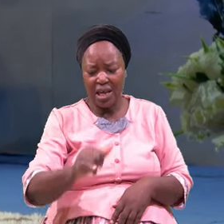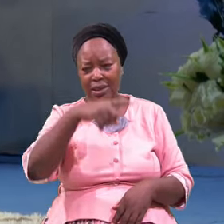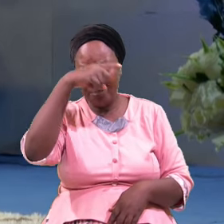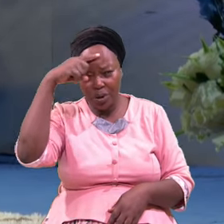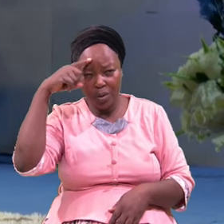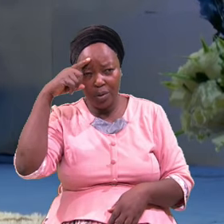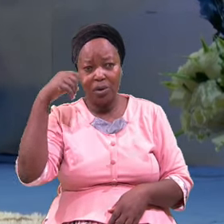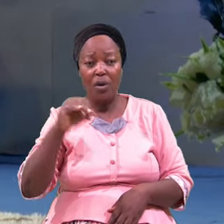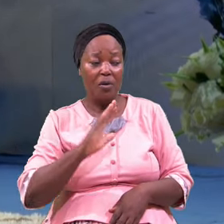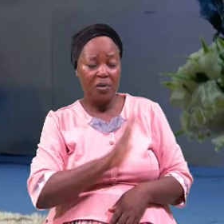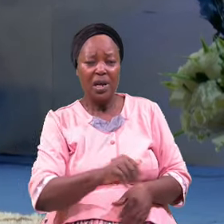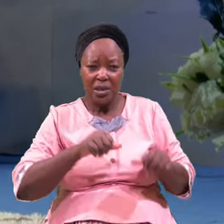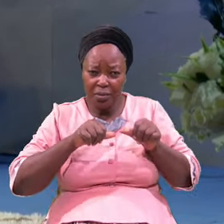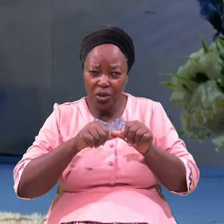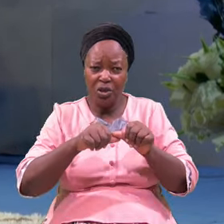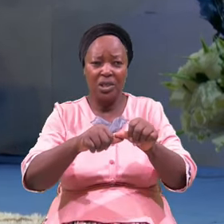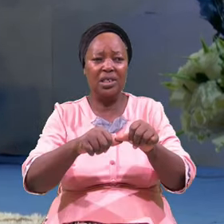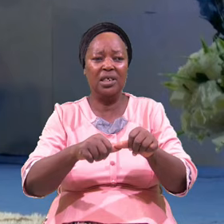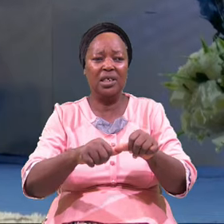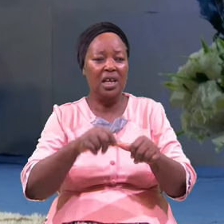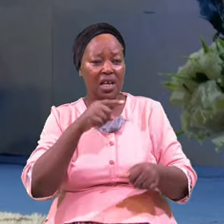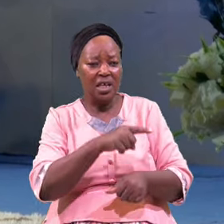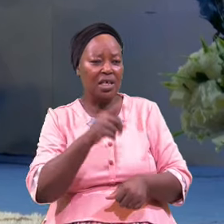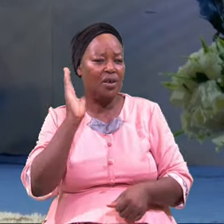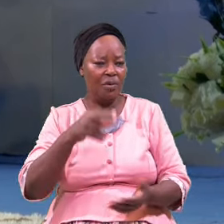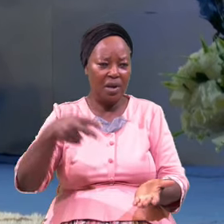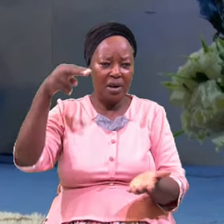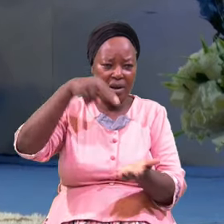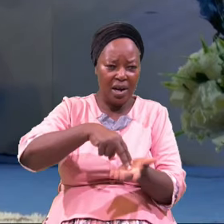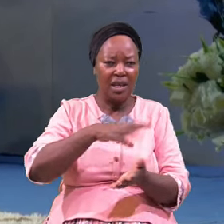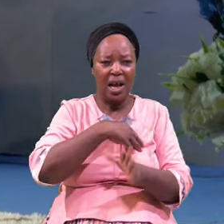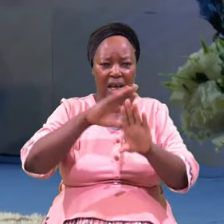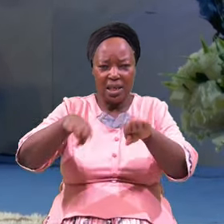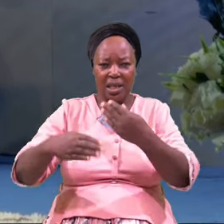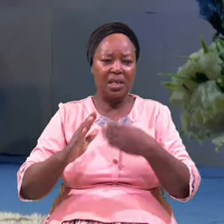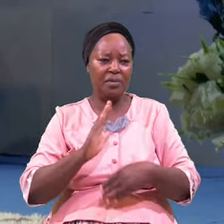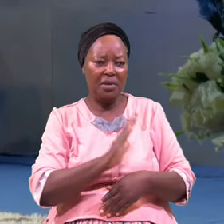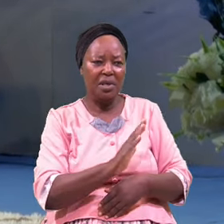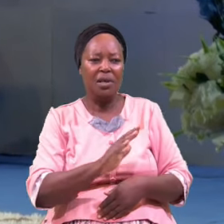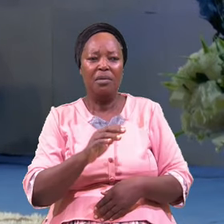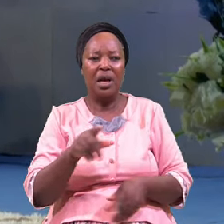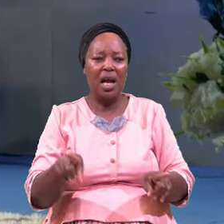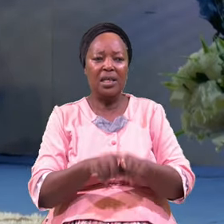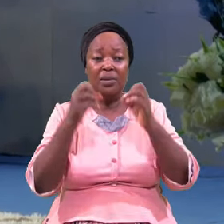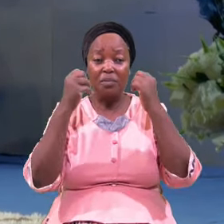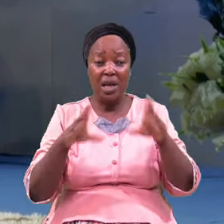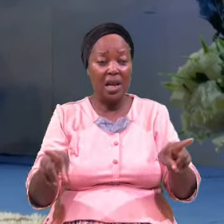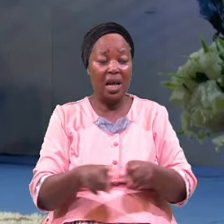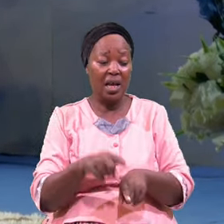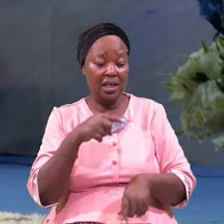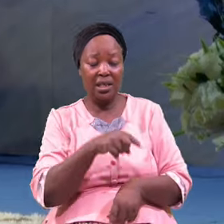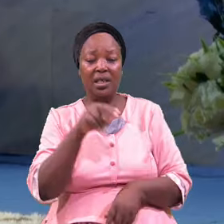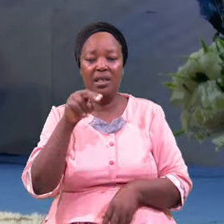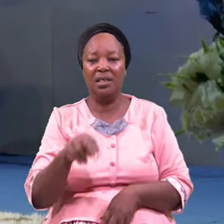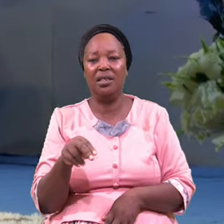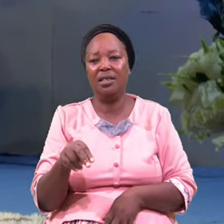Of His Opportunity He Will Rise And Give Him As Many As He Need